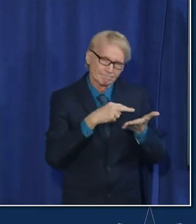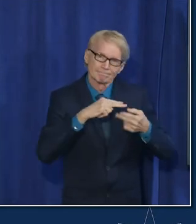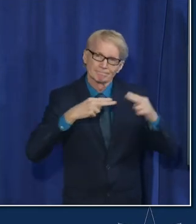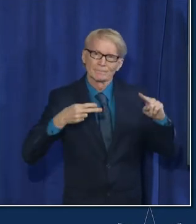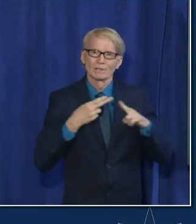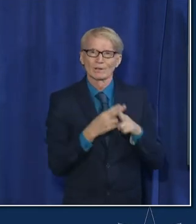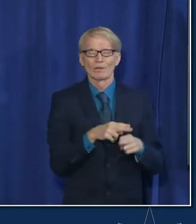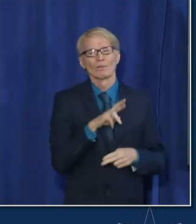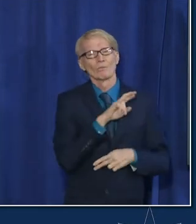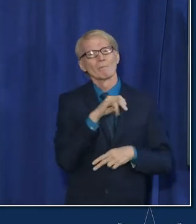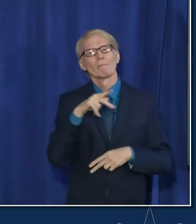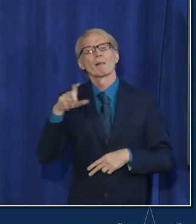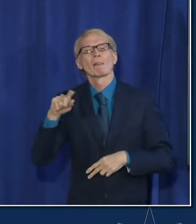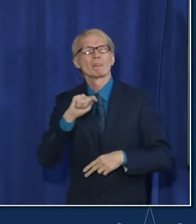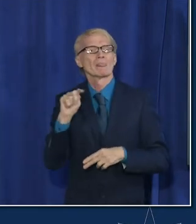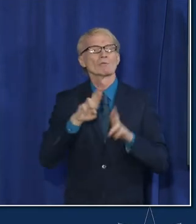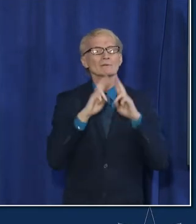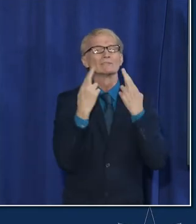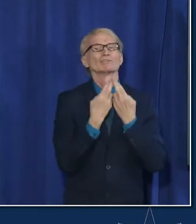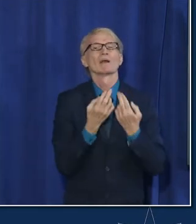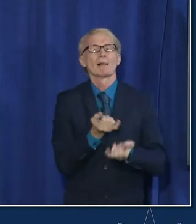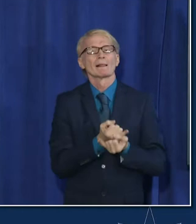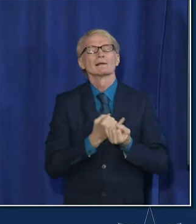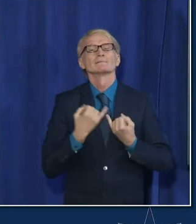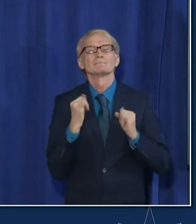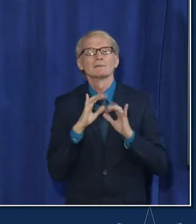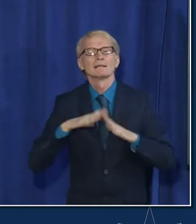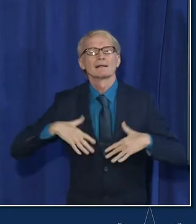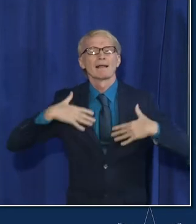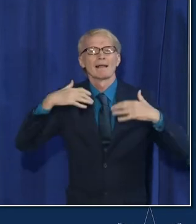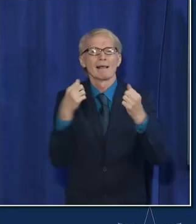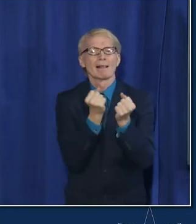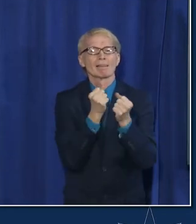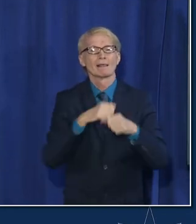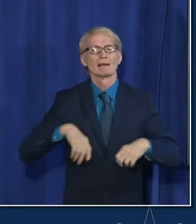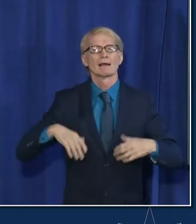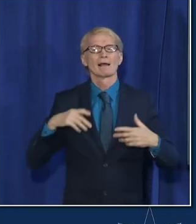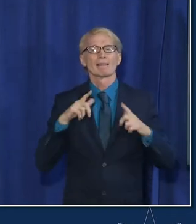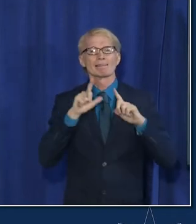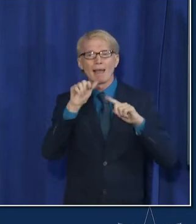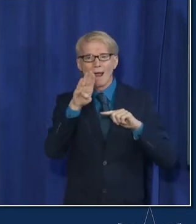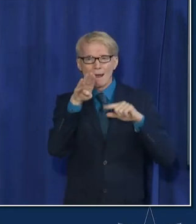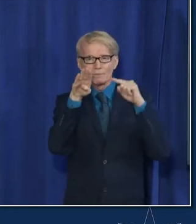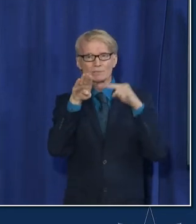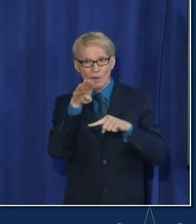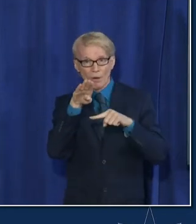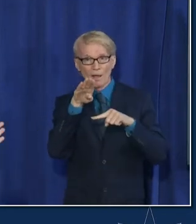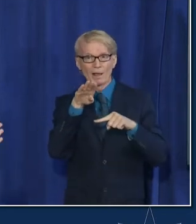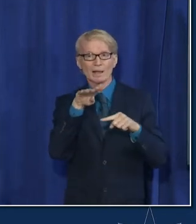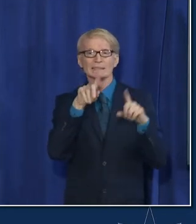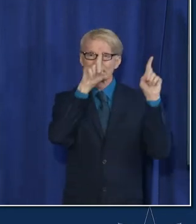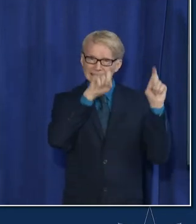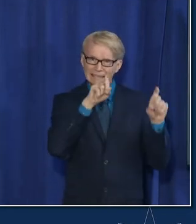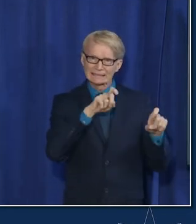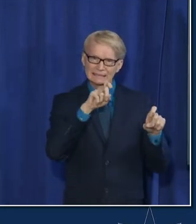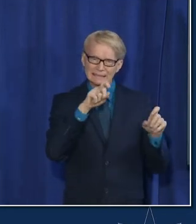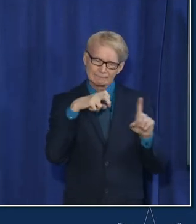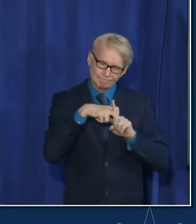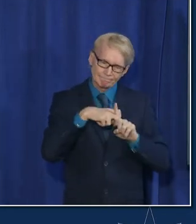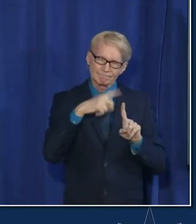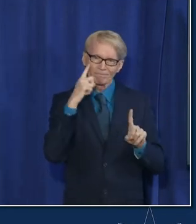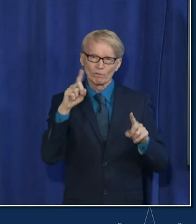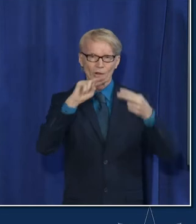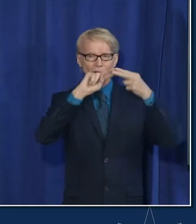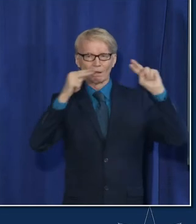ripple the regional innovative public health laboratory that is specifically uh testing for variants across chicago